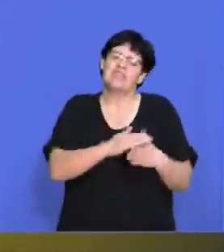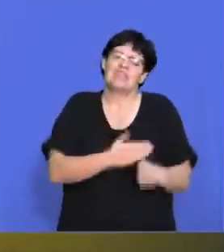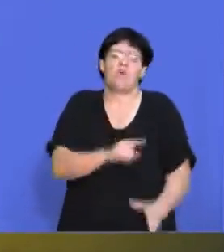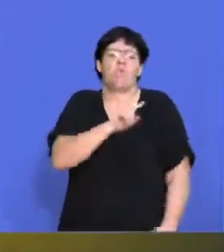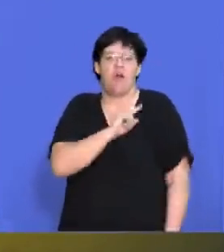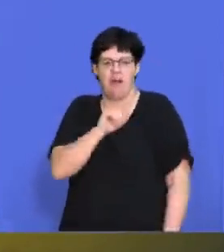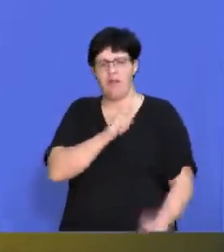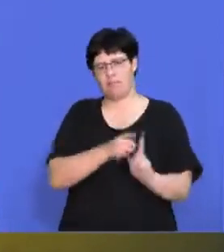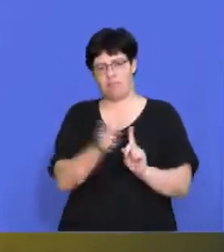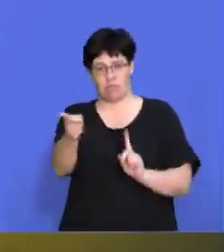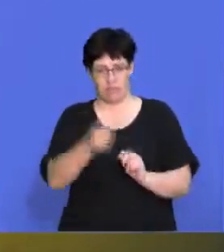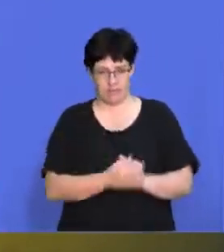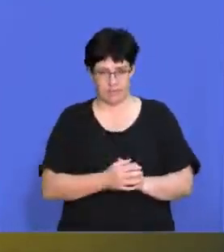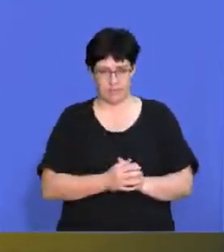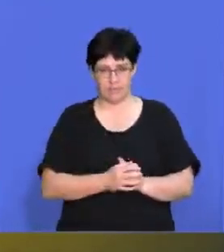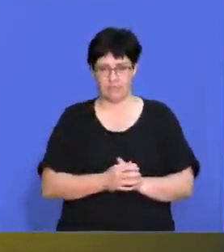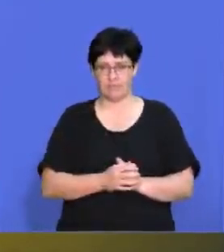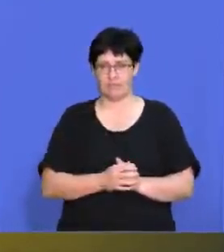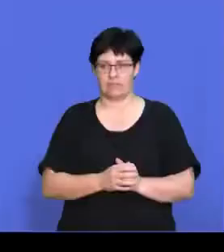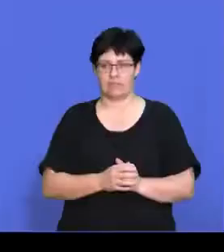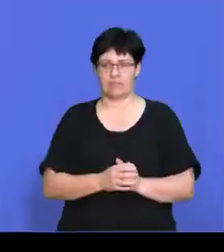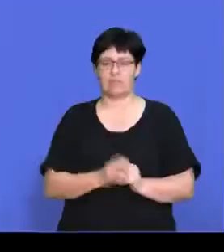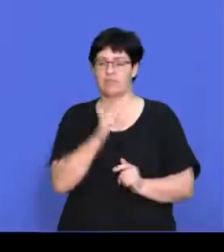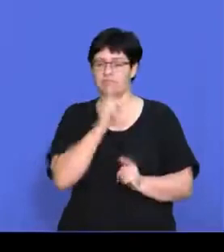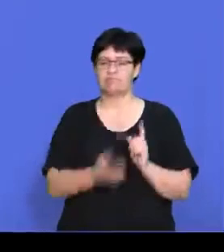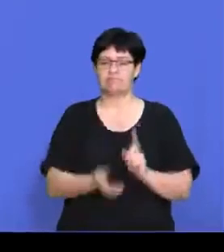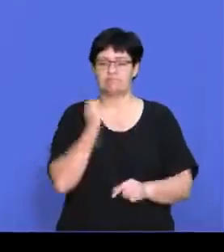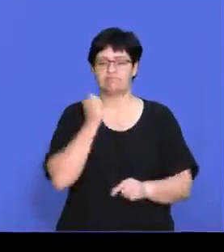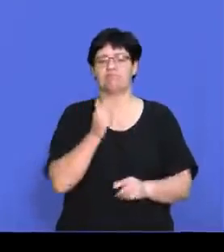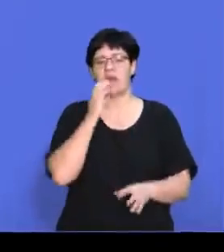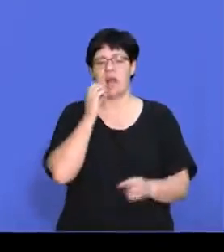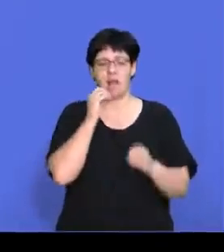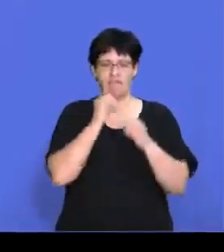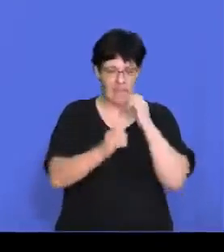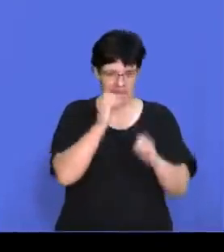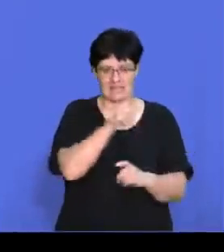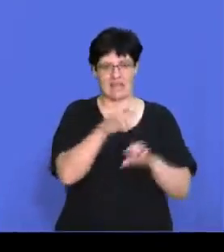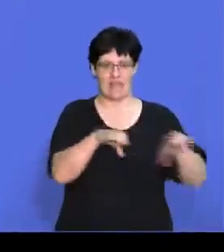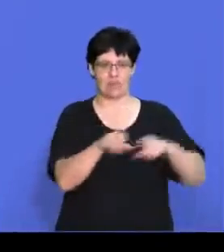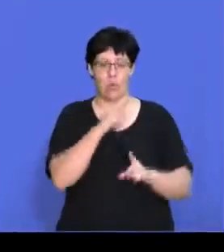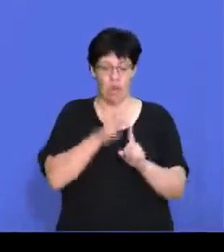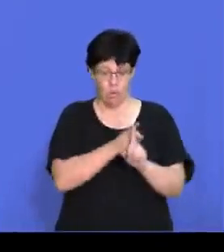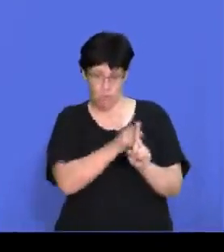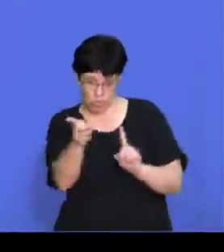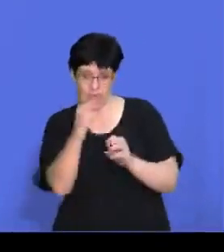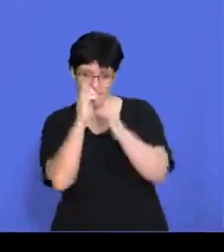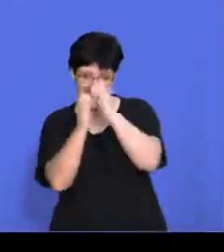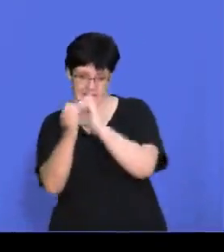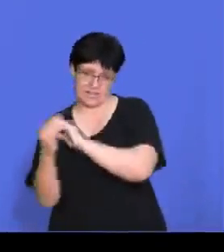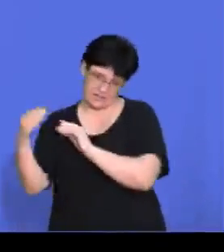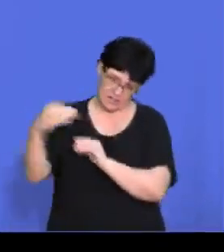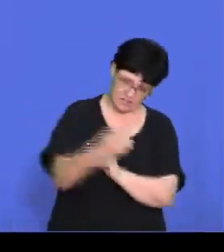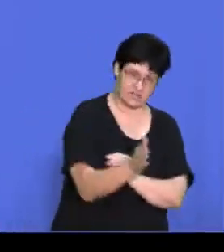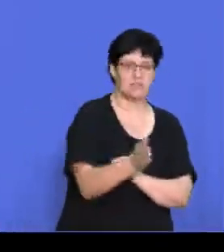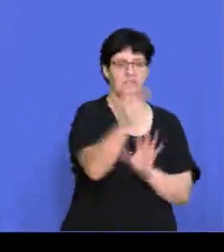is the reason for the deviation? Then we take corrective actions so that the deviations may